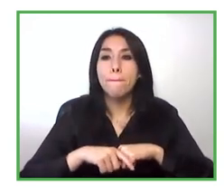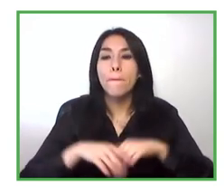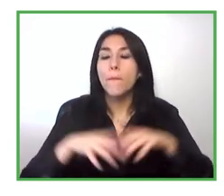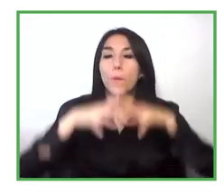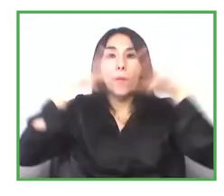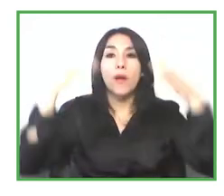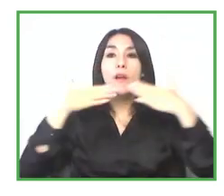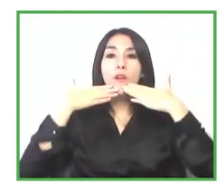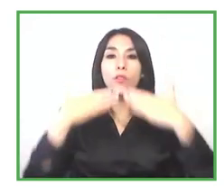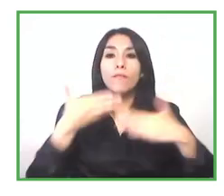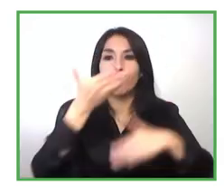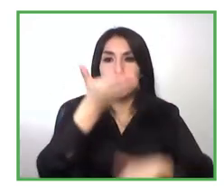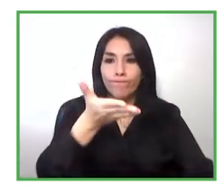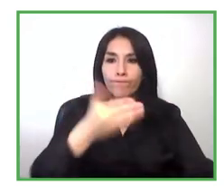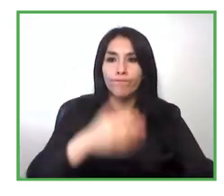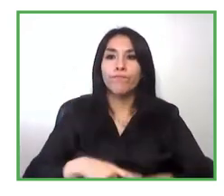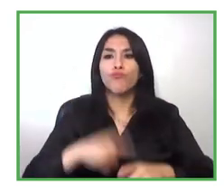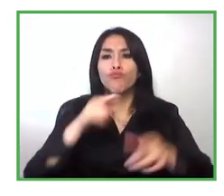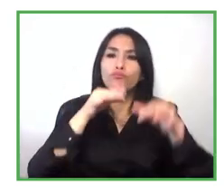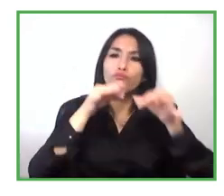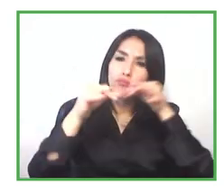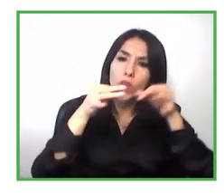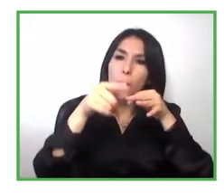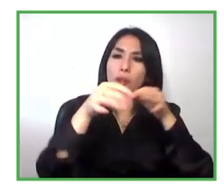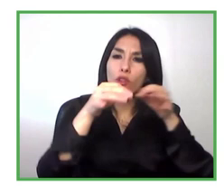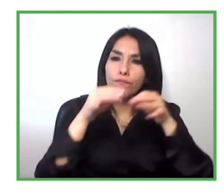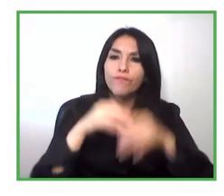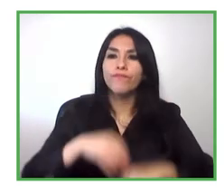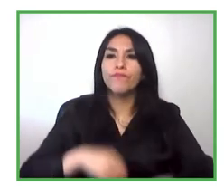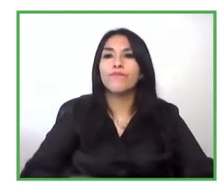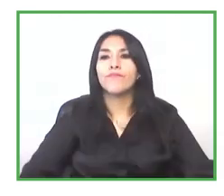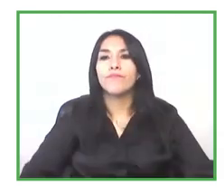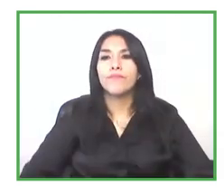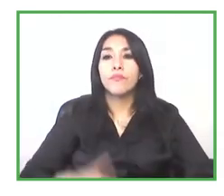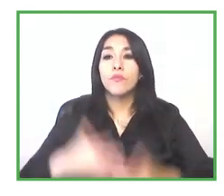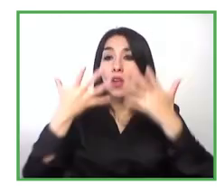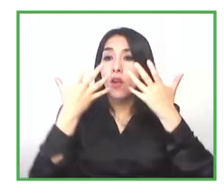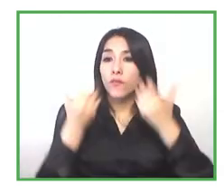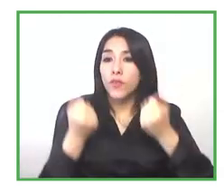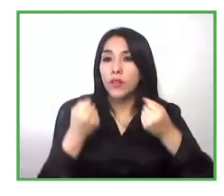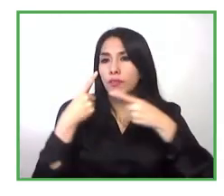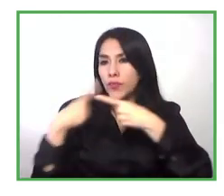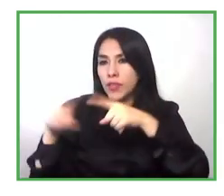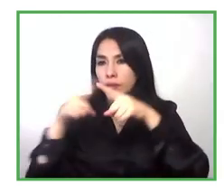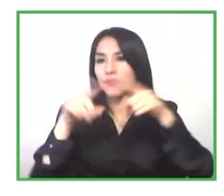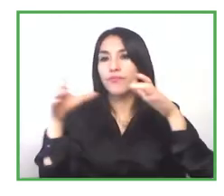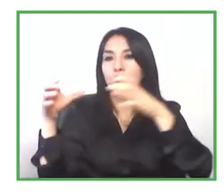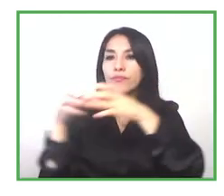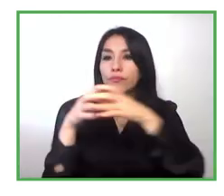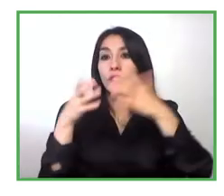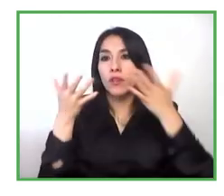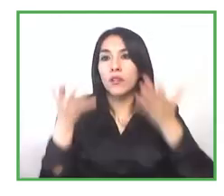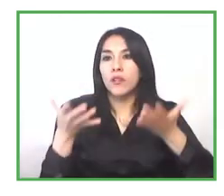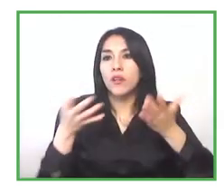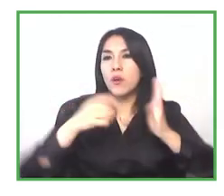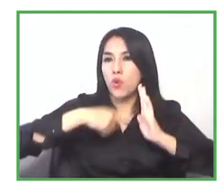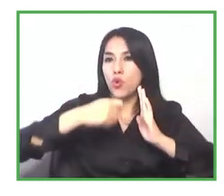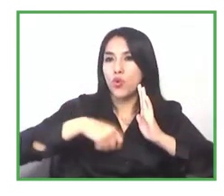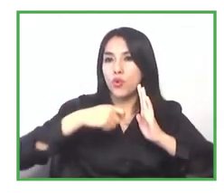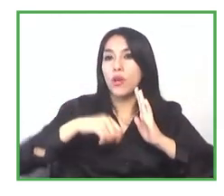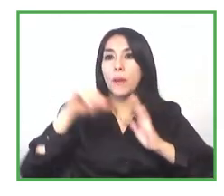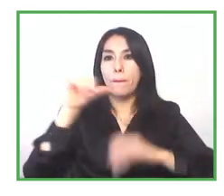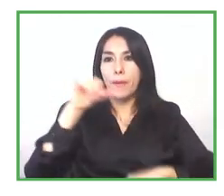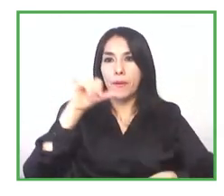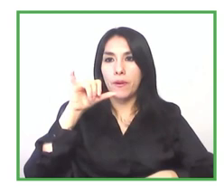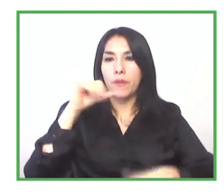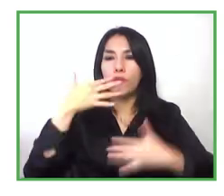so it's very important what you tell us about uh regarding the people with this capacity it's very important what you say and more with this big collisions of